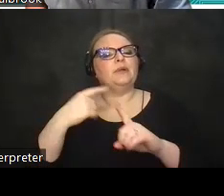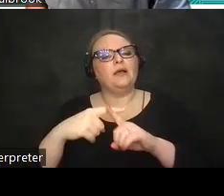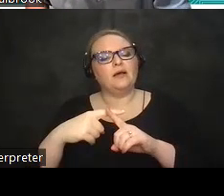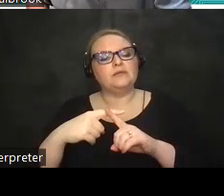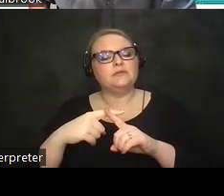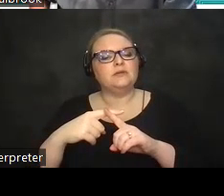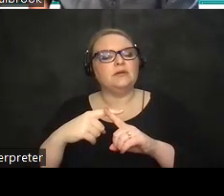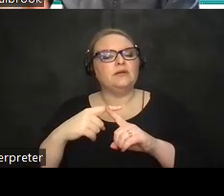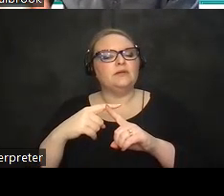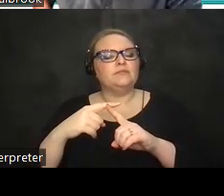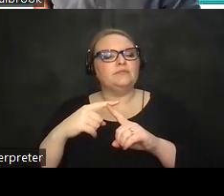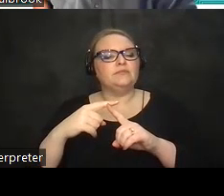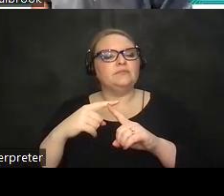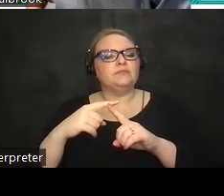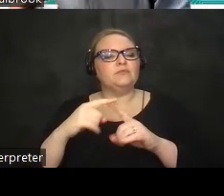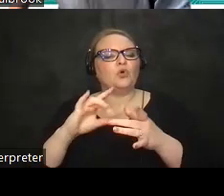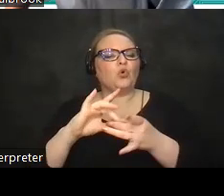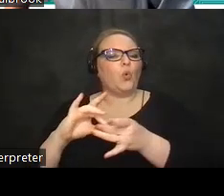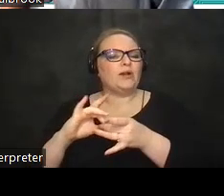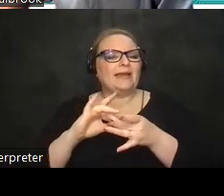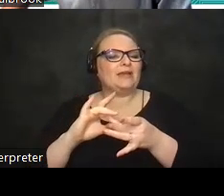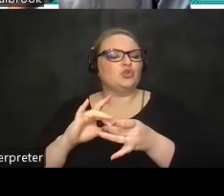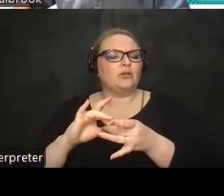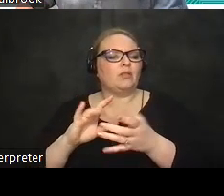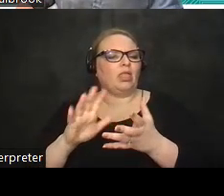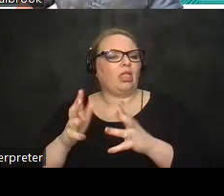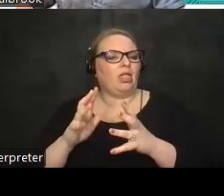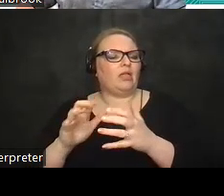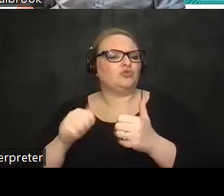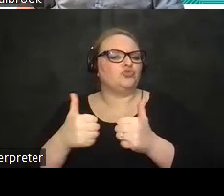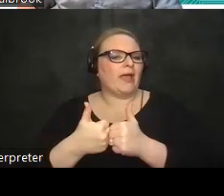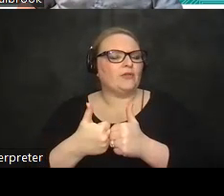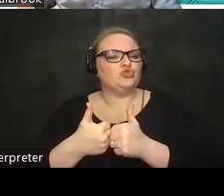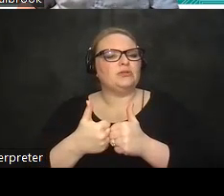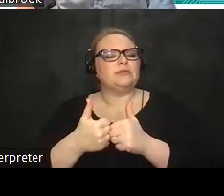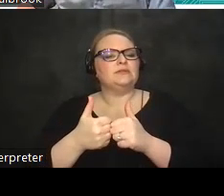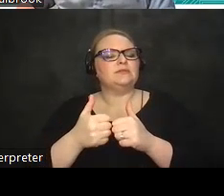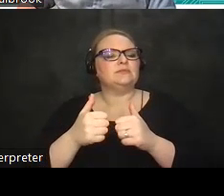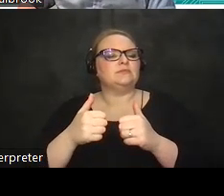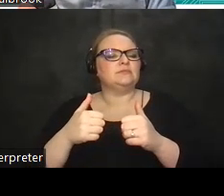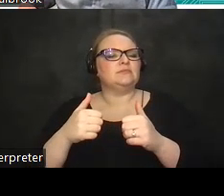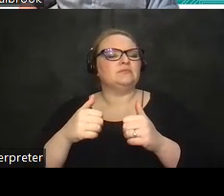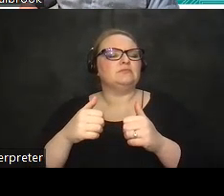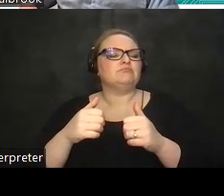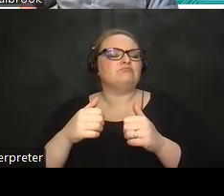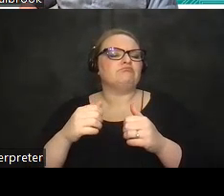um coordination challenges and spasm challenges that that come with with cerebral palsy and